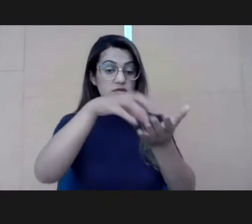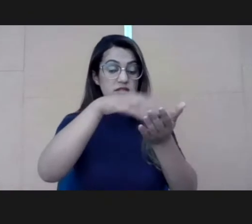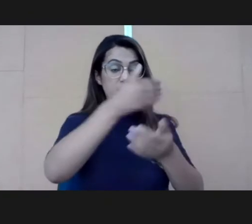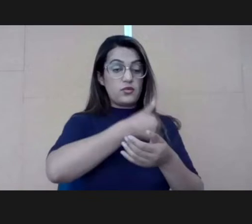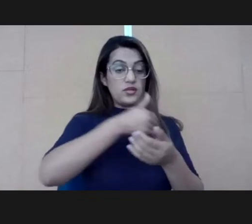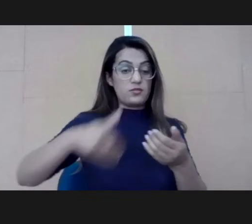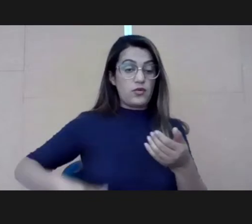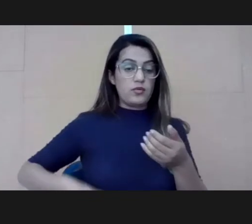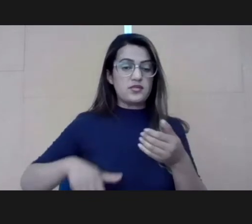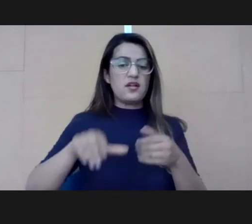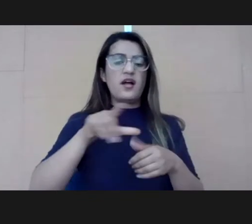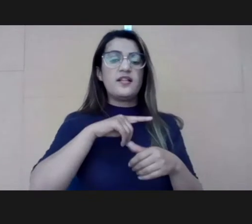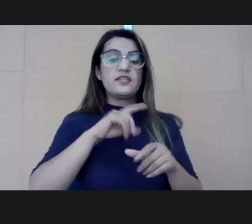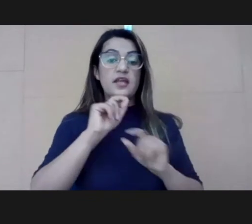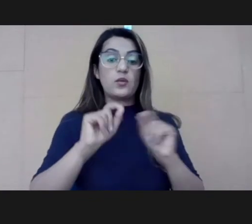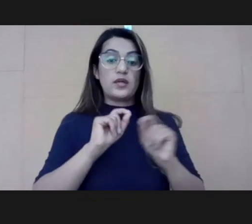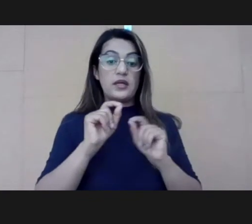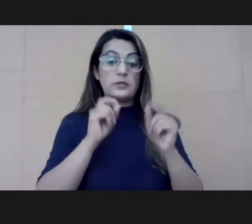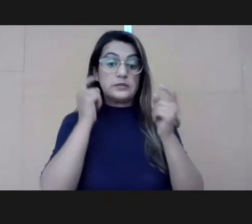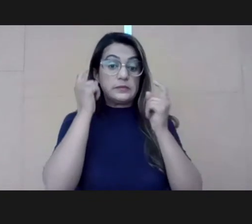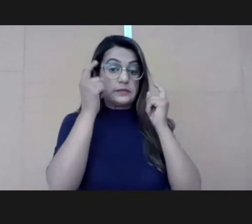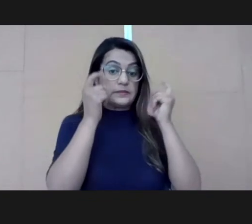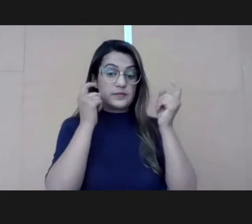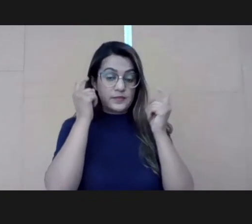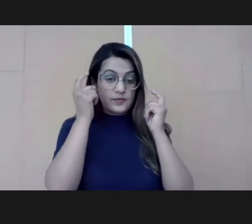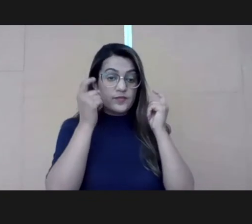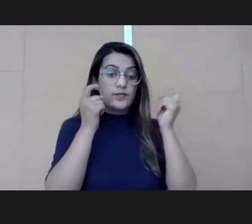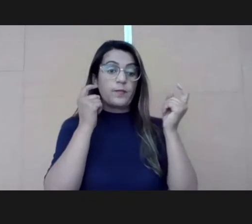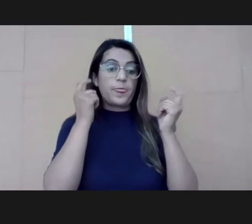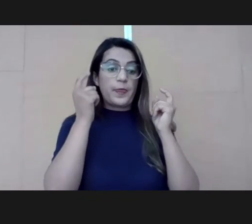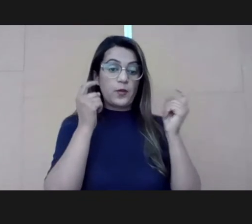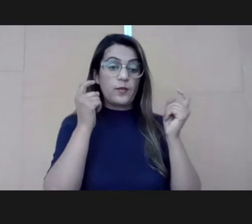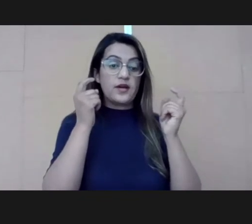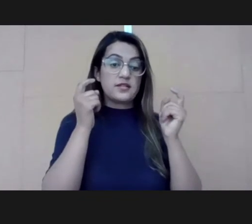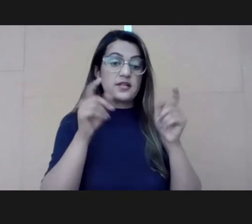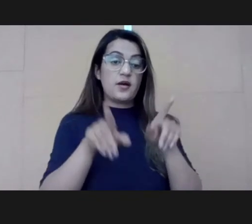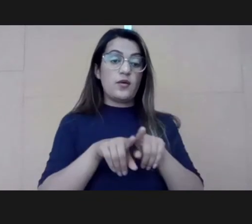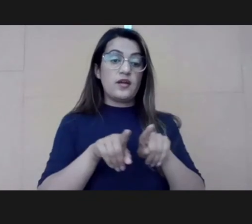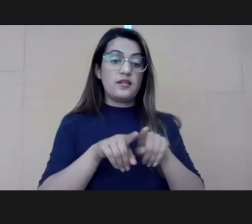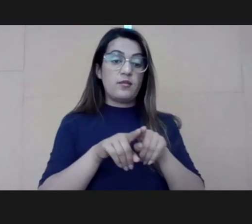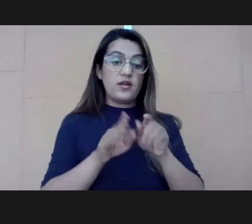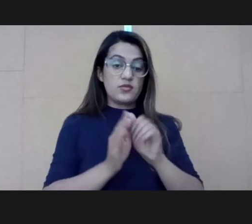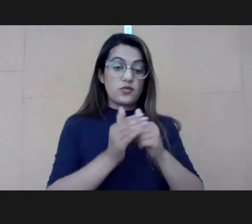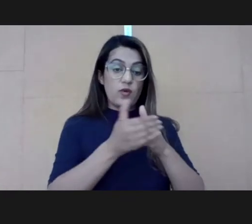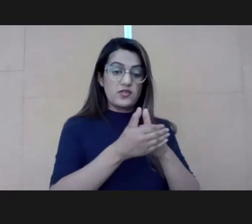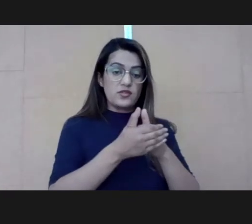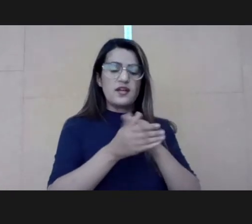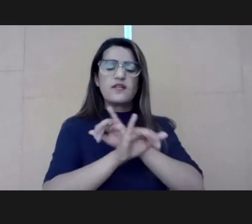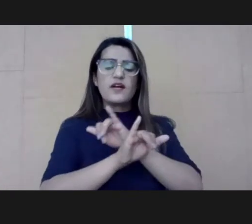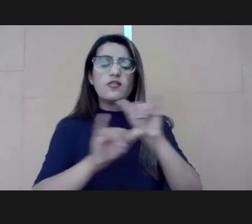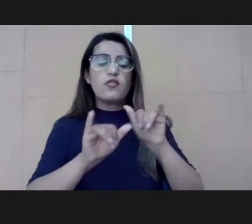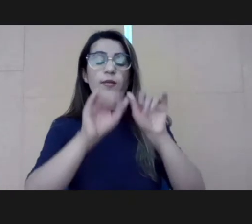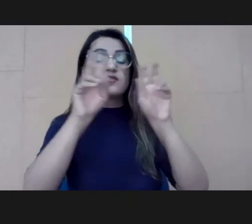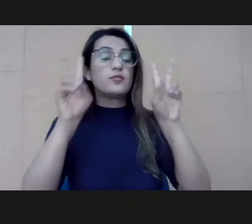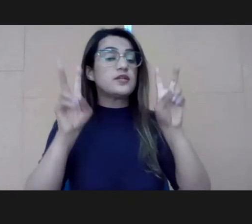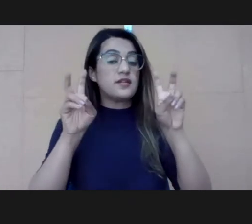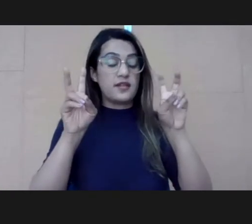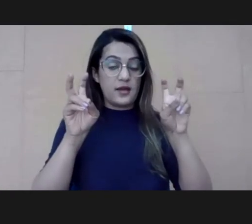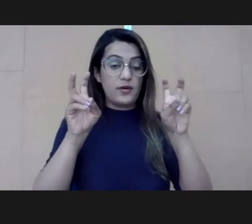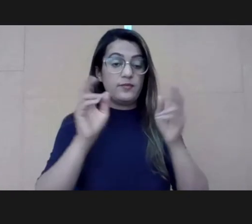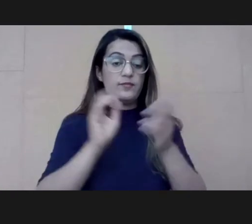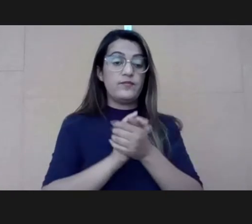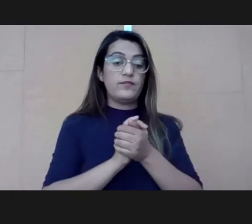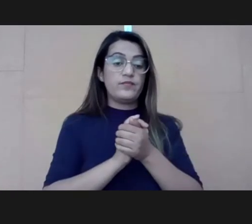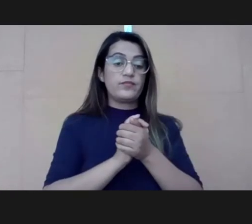vanguards and guardians. So what do I mean by that? Vanguards are people that are